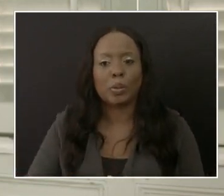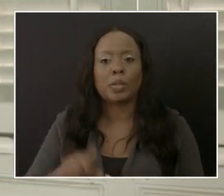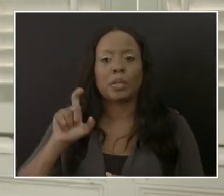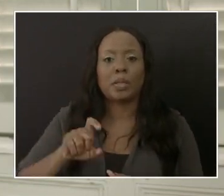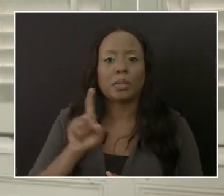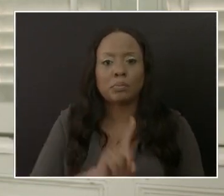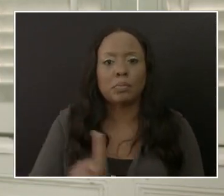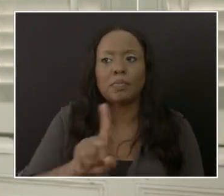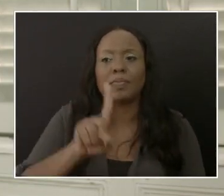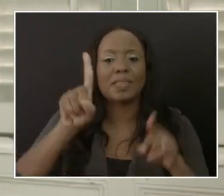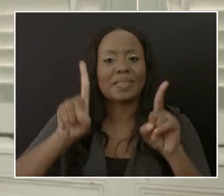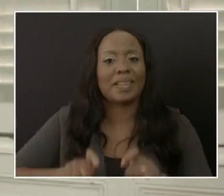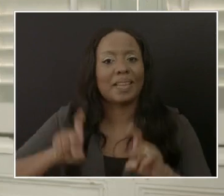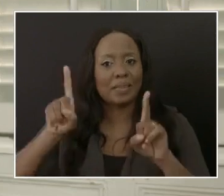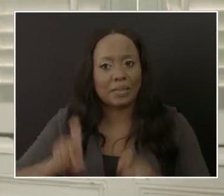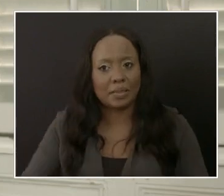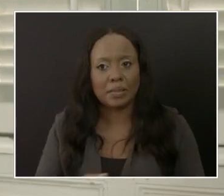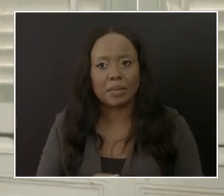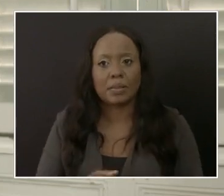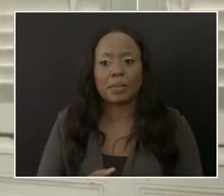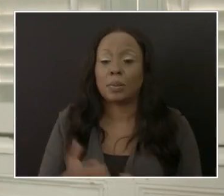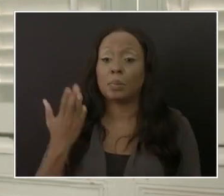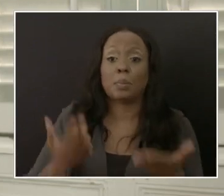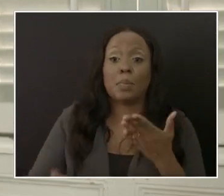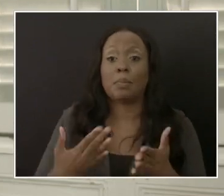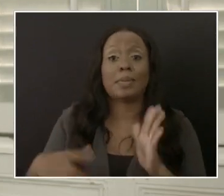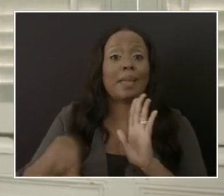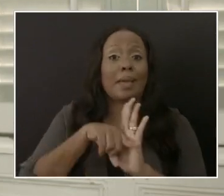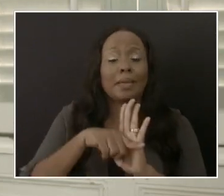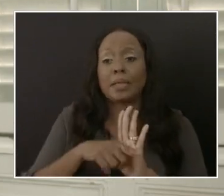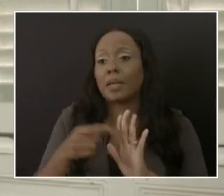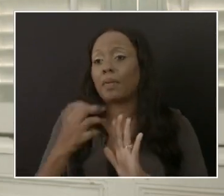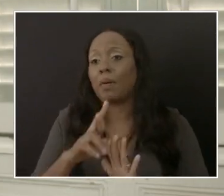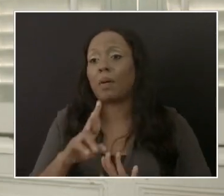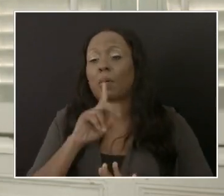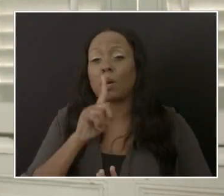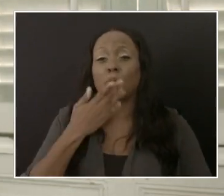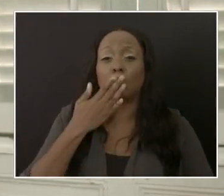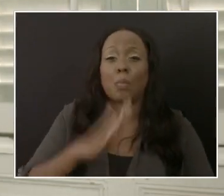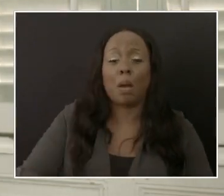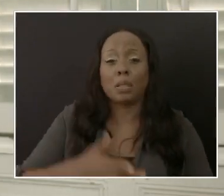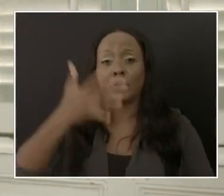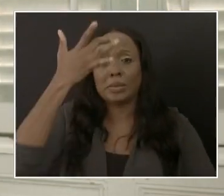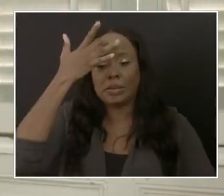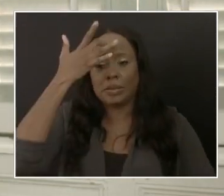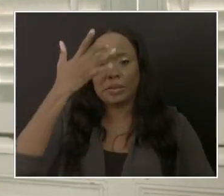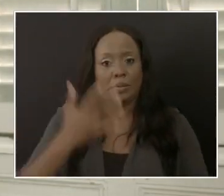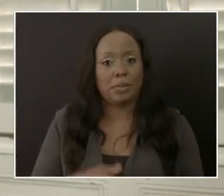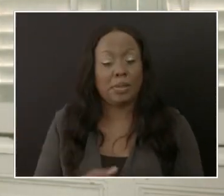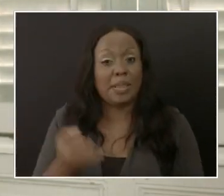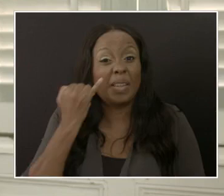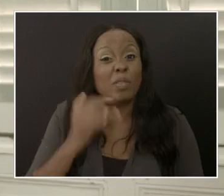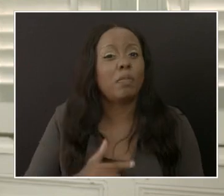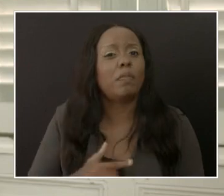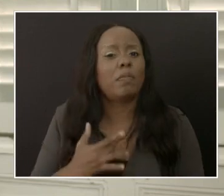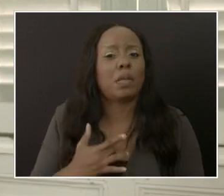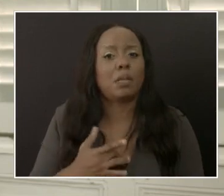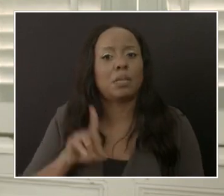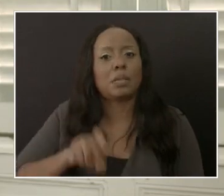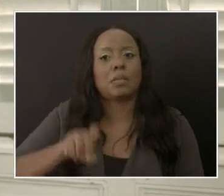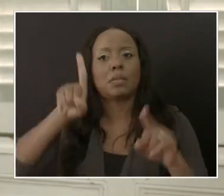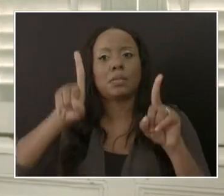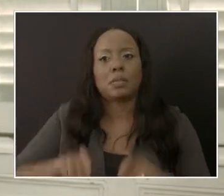it may lead to a negative outcome or extremely severe disease. This is not a time for us to, to